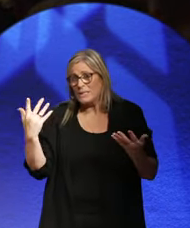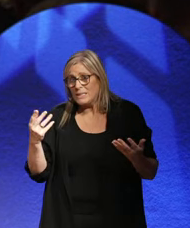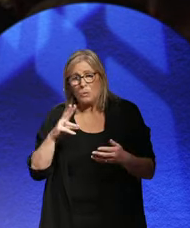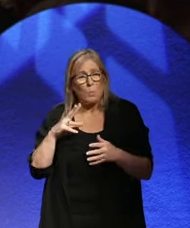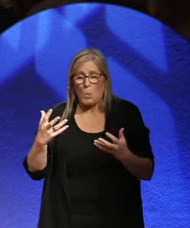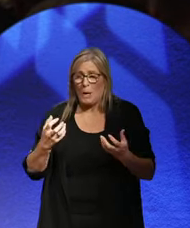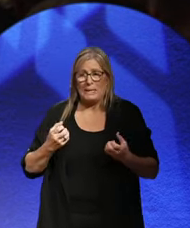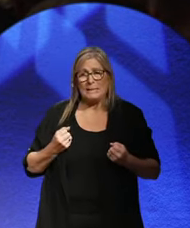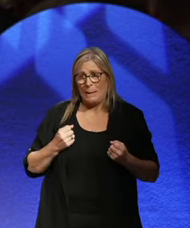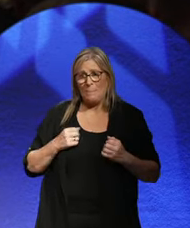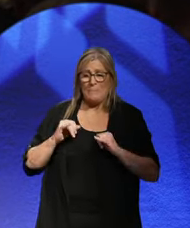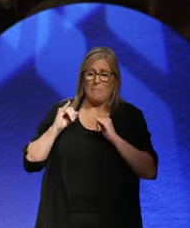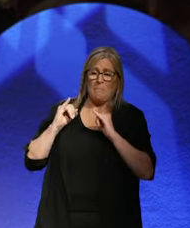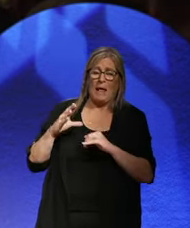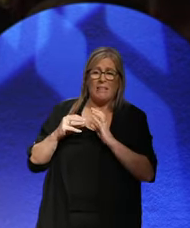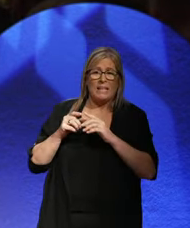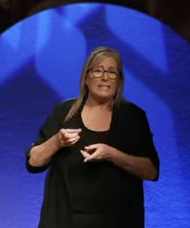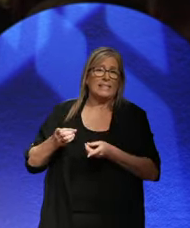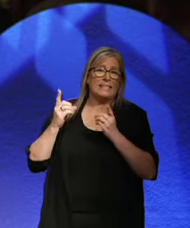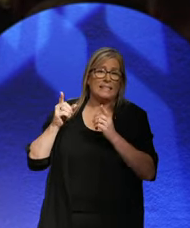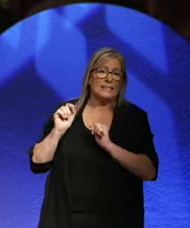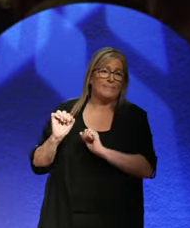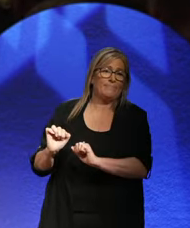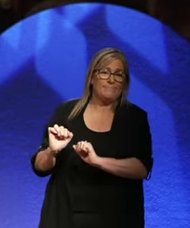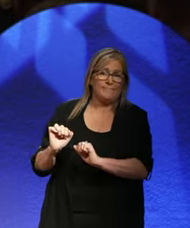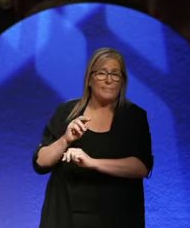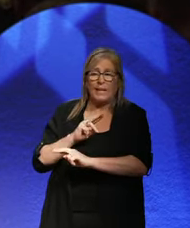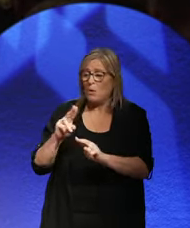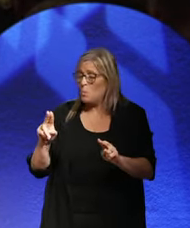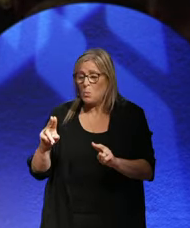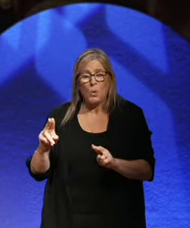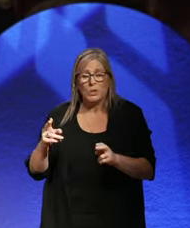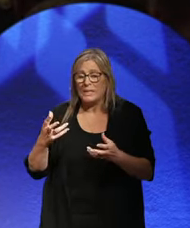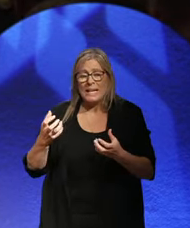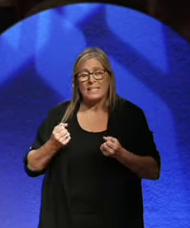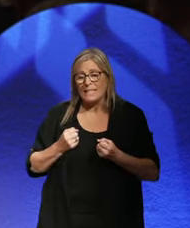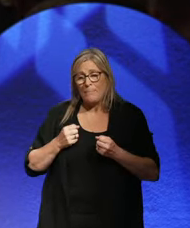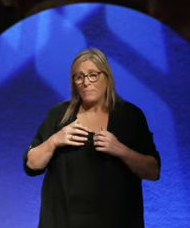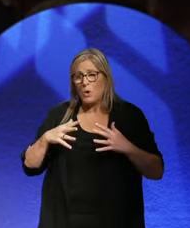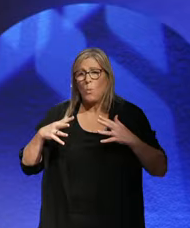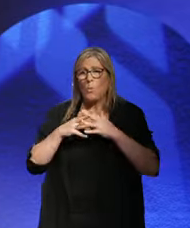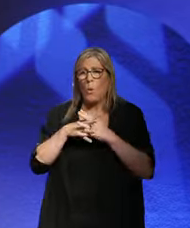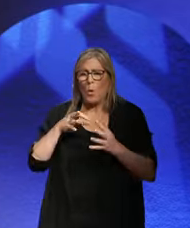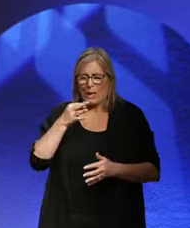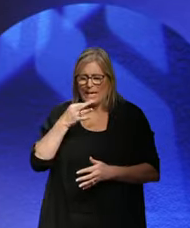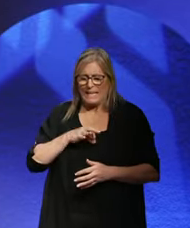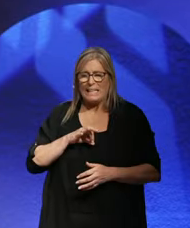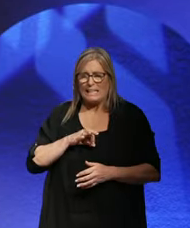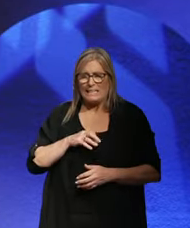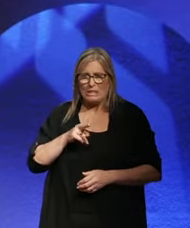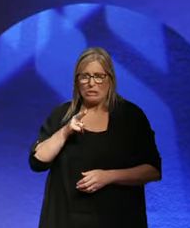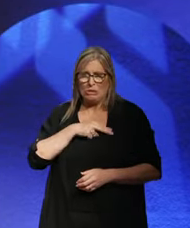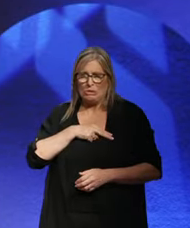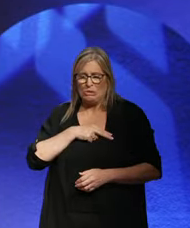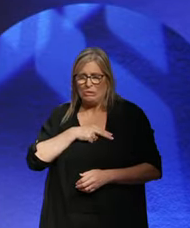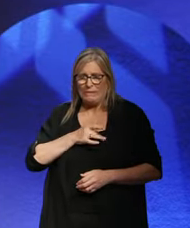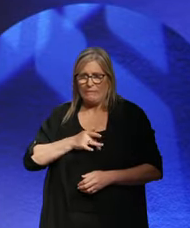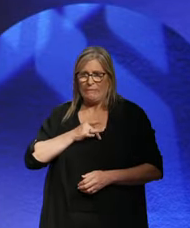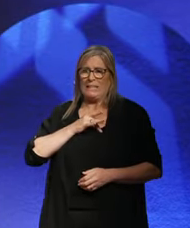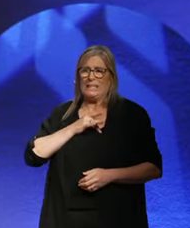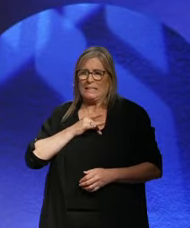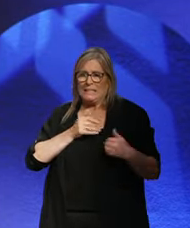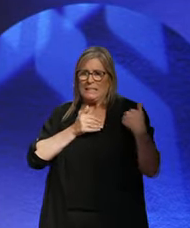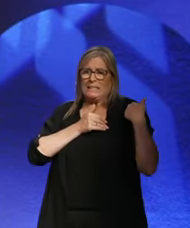bad things they'd done in the war. They wouldn't accept the war guilt clause that made them responsible for the war, guilty